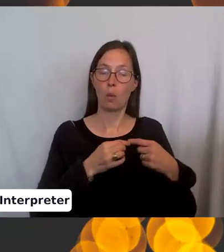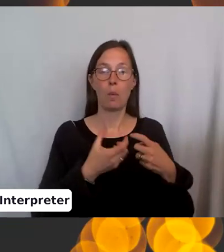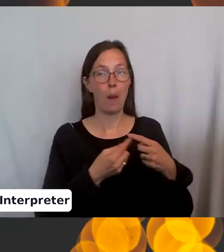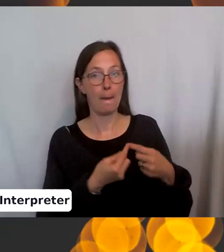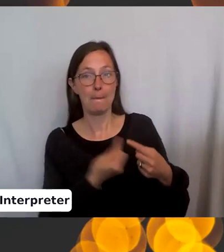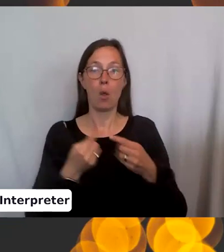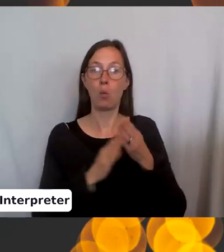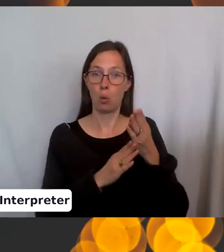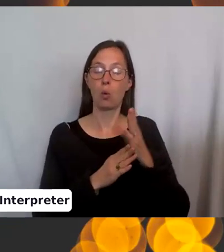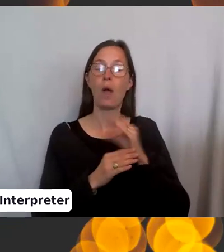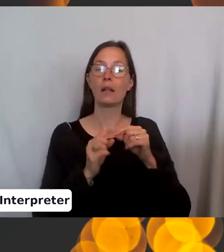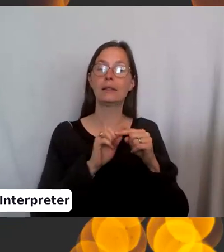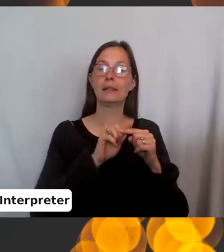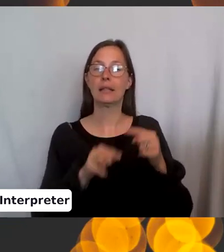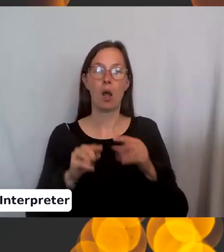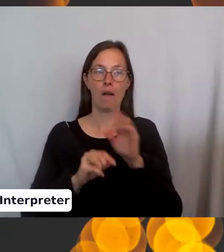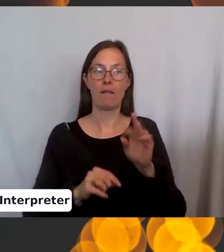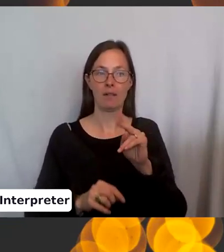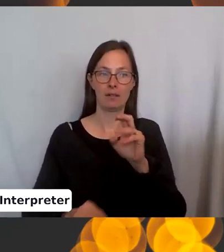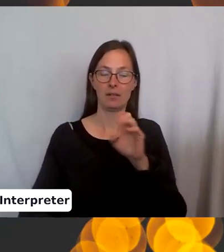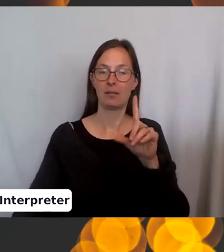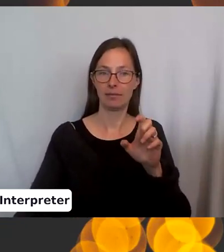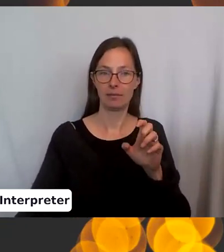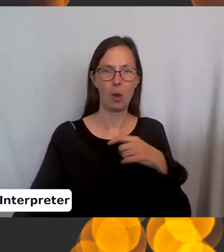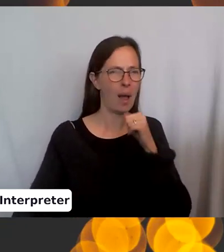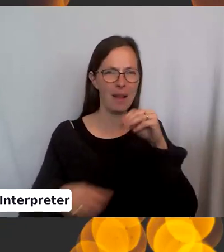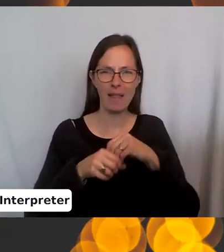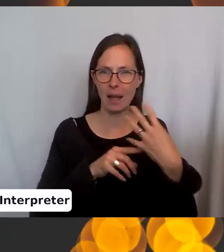and sliding the one off the needle. Oops. I'm not even in camera. I'm sorry.